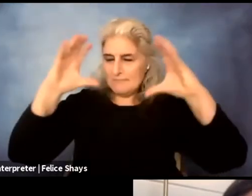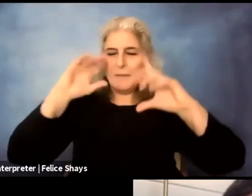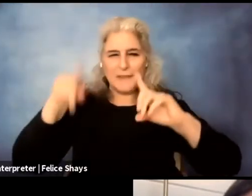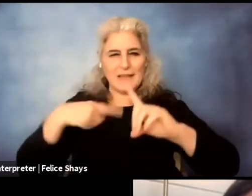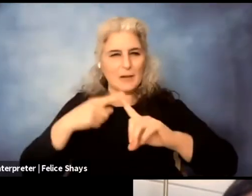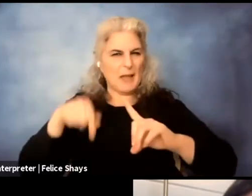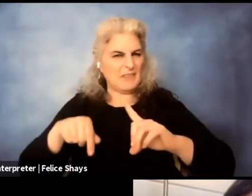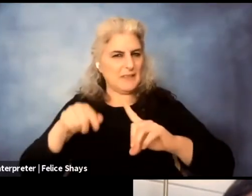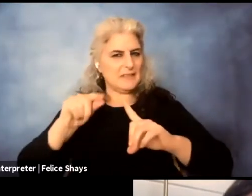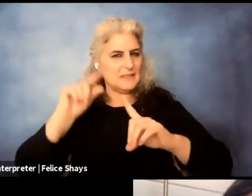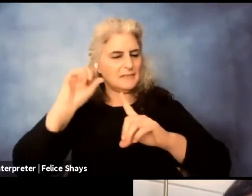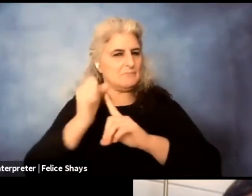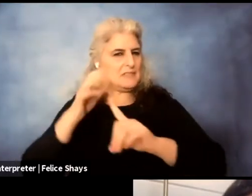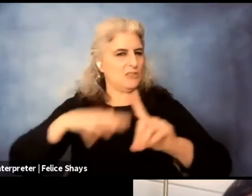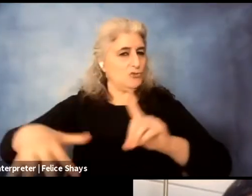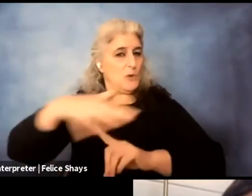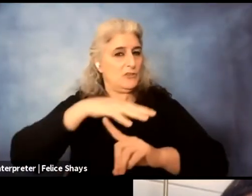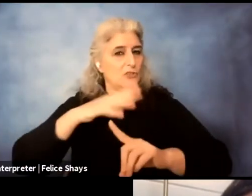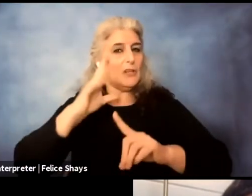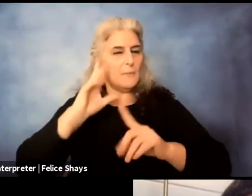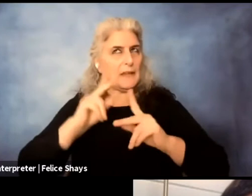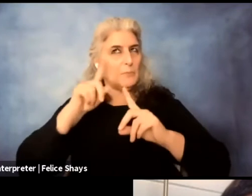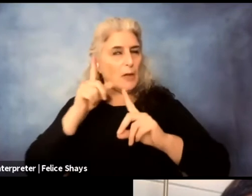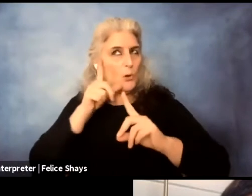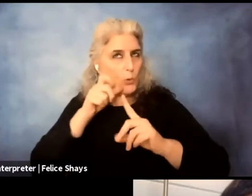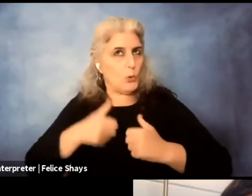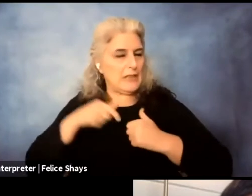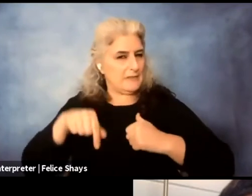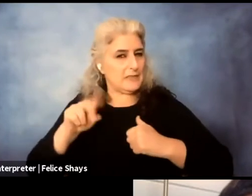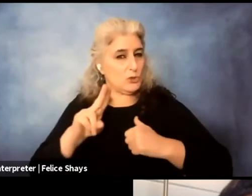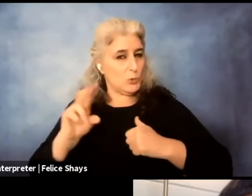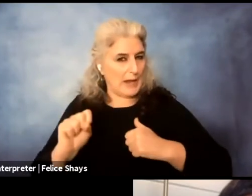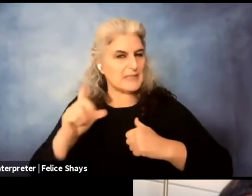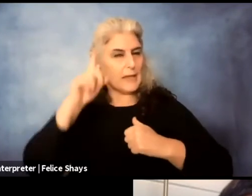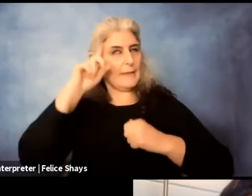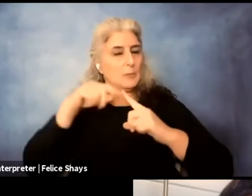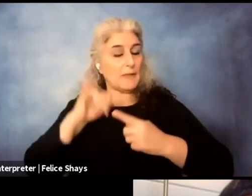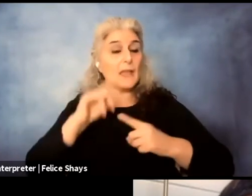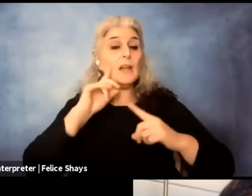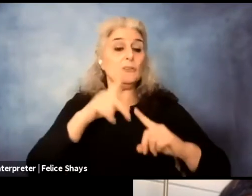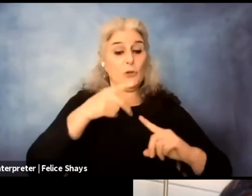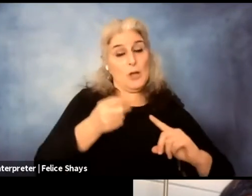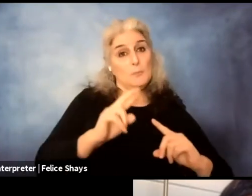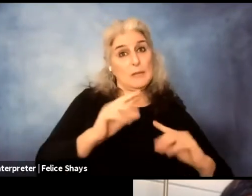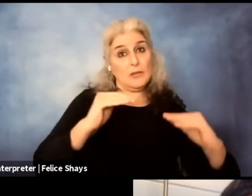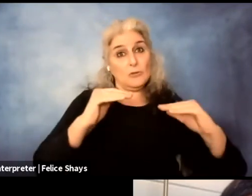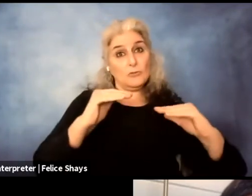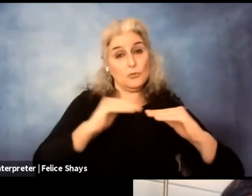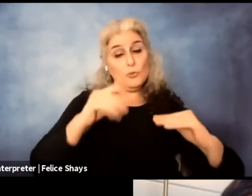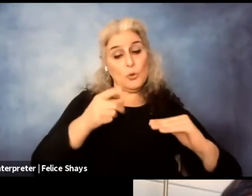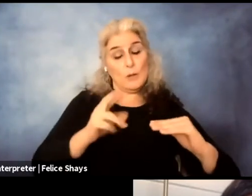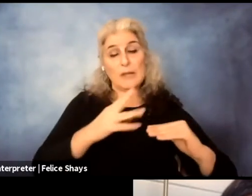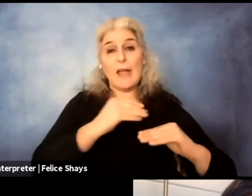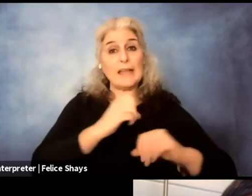within, can, can relate to. So, so basically the peer-to-peer and security protocols translated and